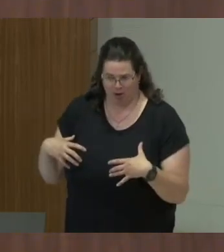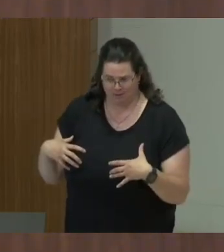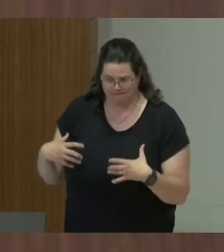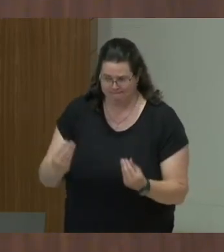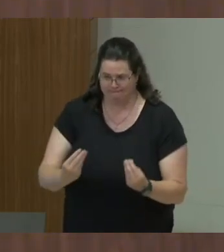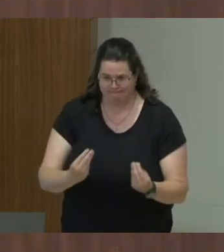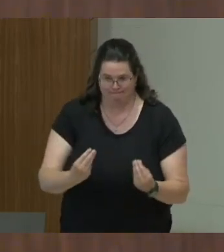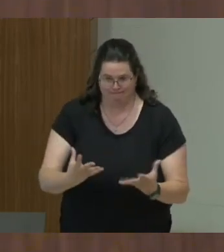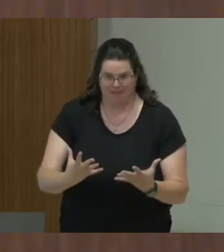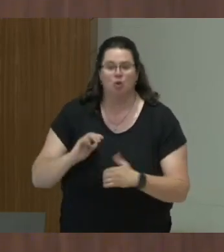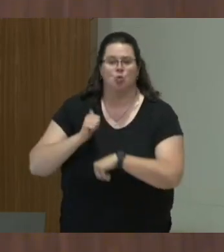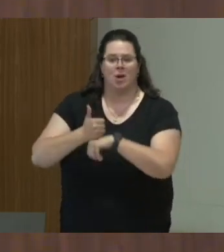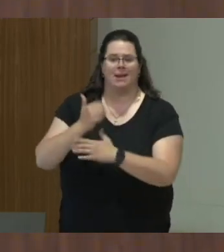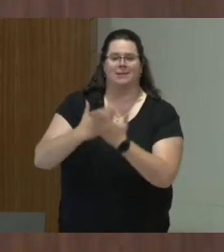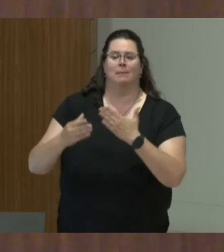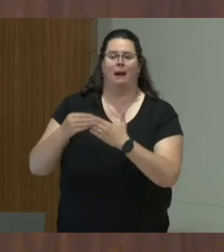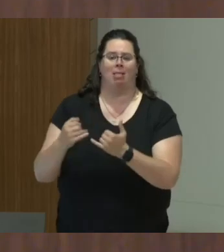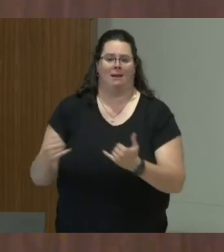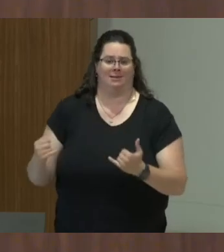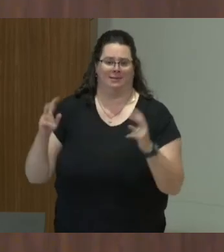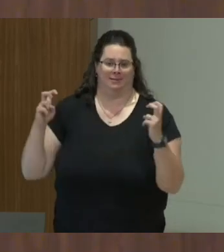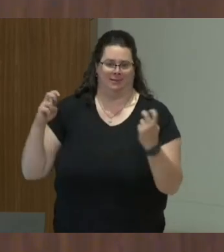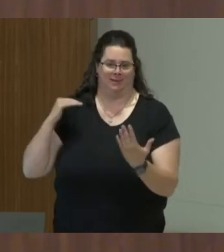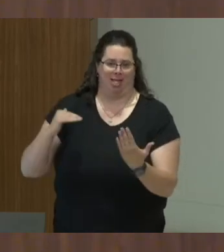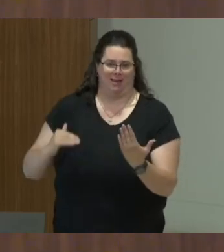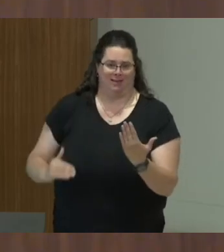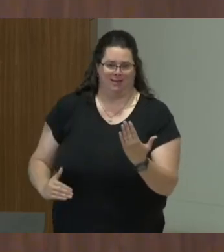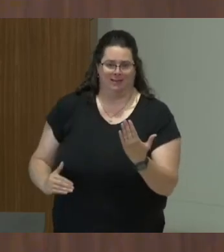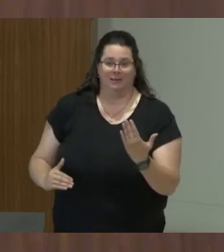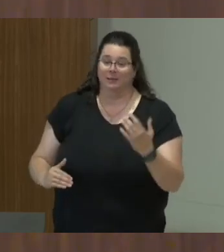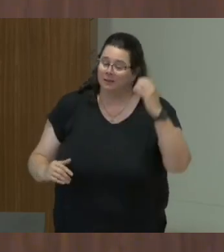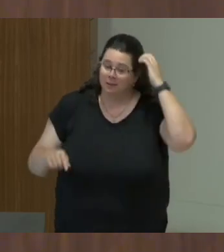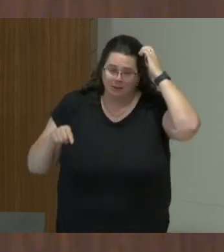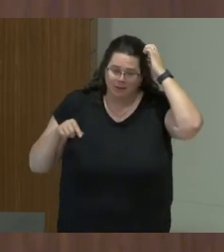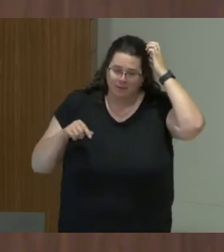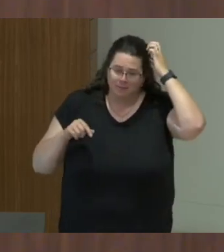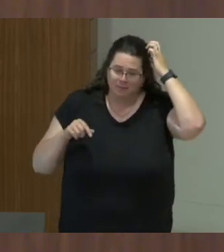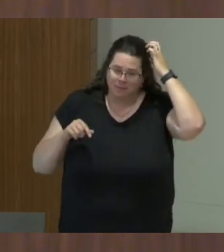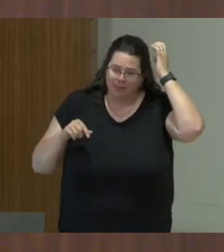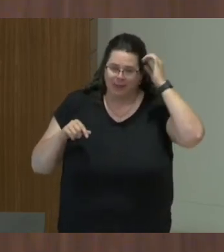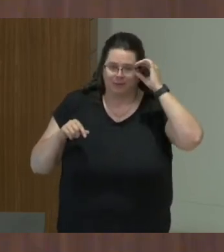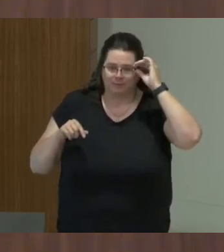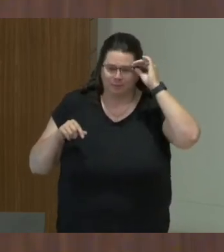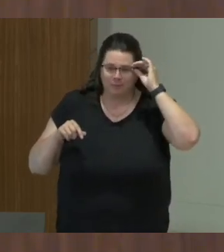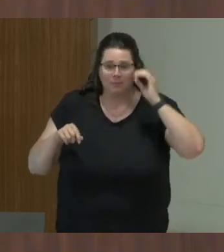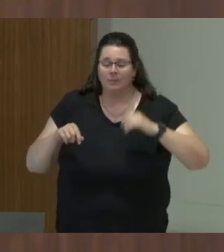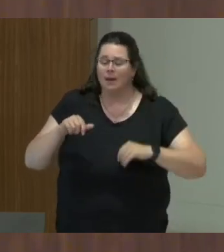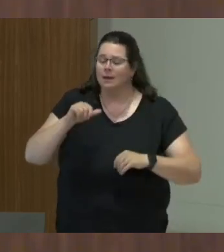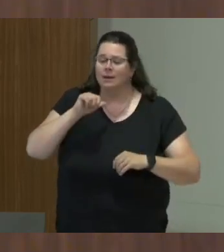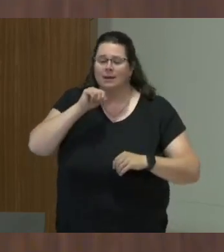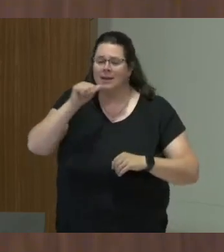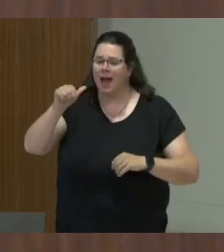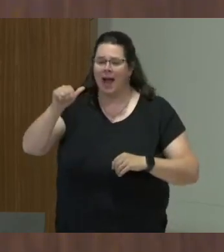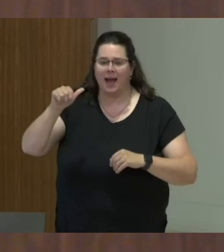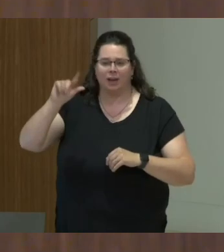guidelines, and this was a completely non-state-sponsored initiative, which made it significant. It was very